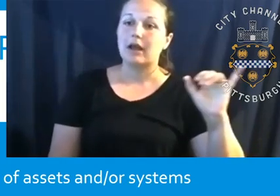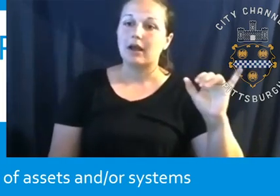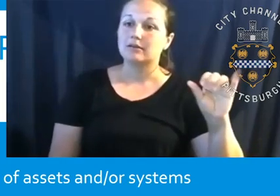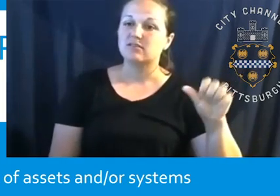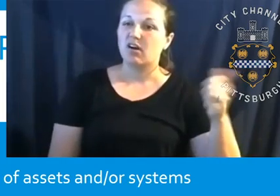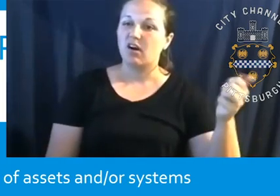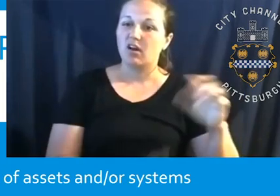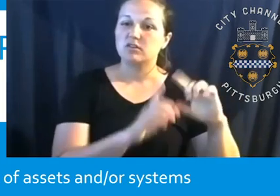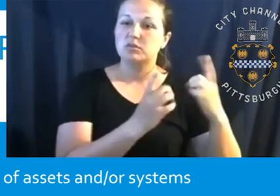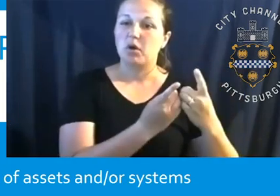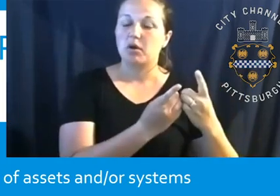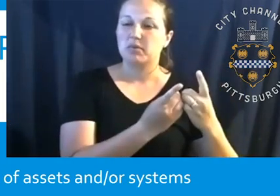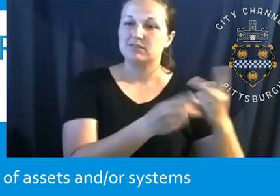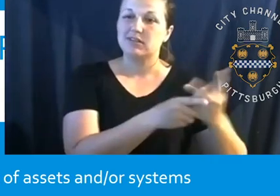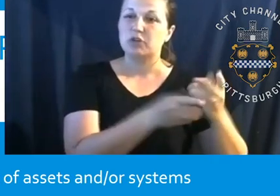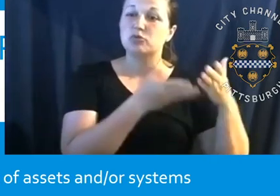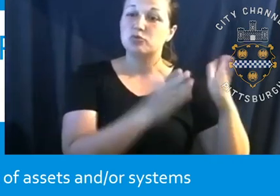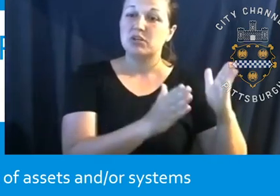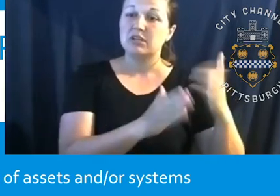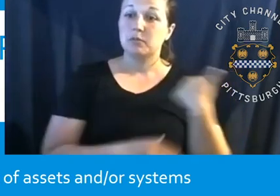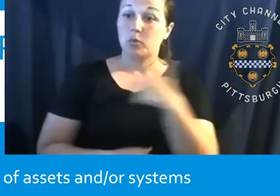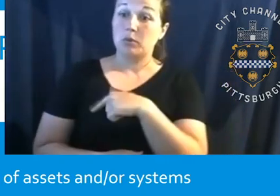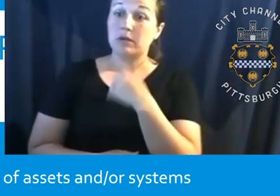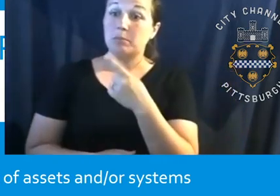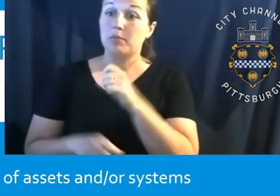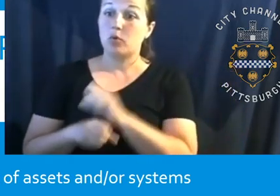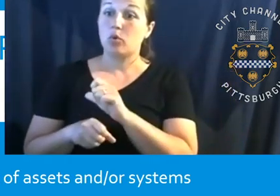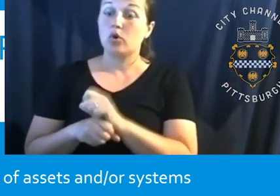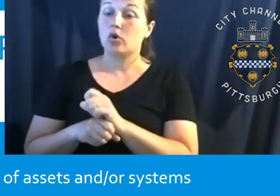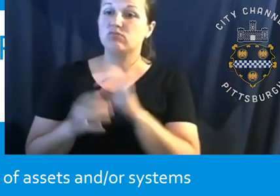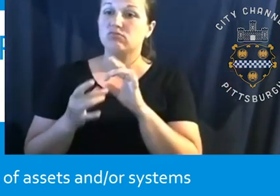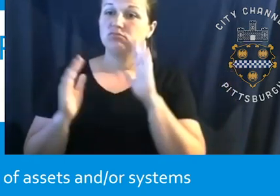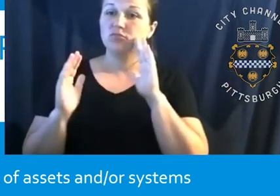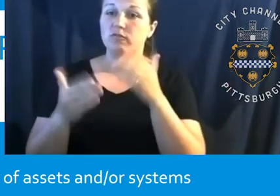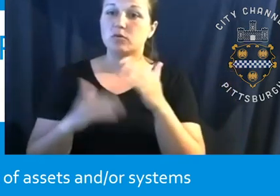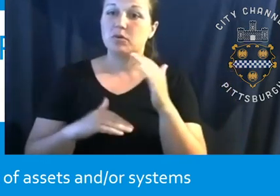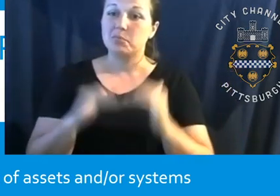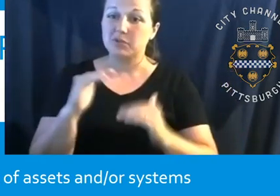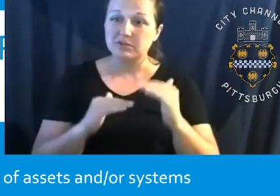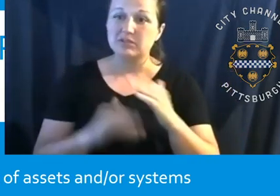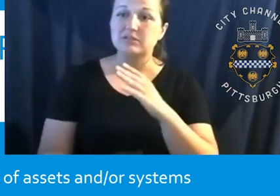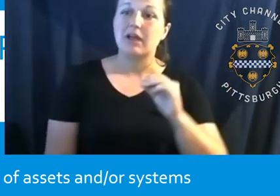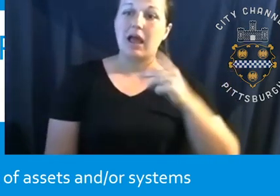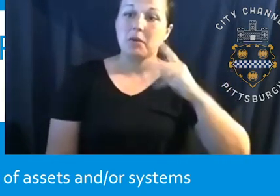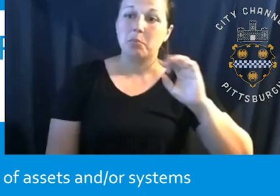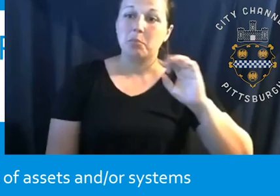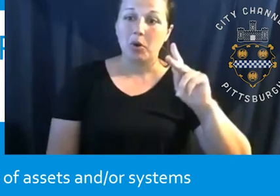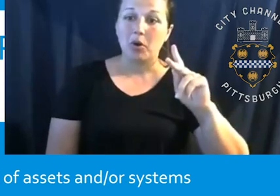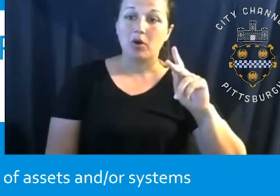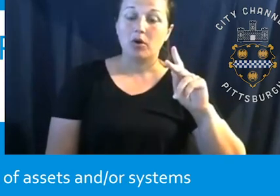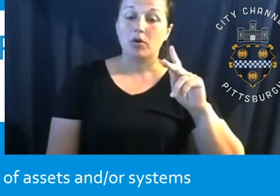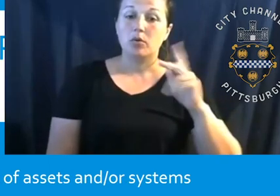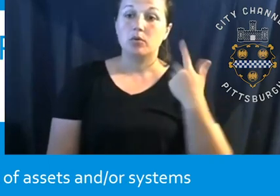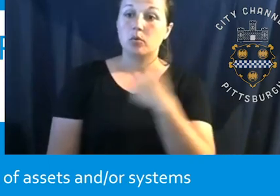the Department of Public Works is that interface for our buildings and our parks. Um, when we think about capital